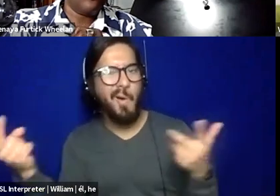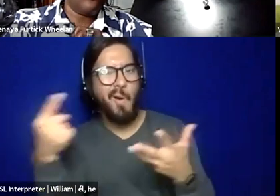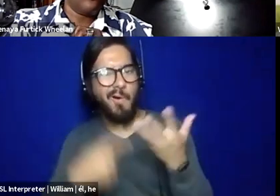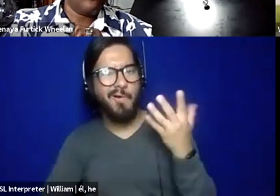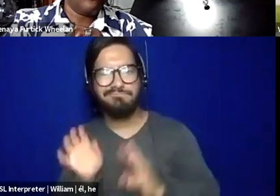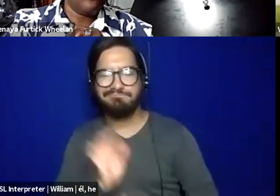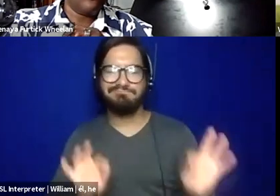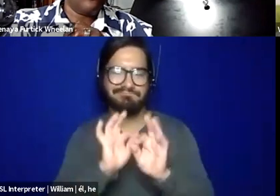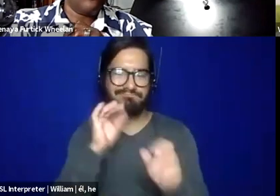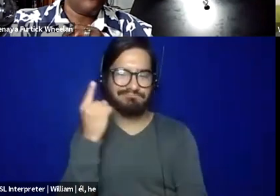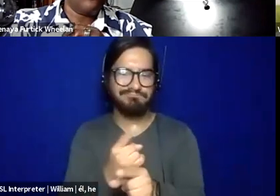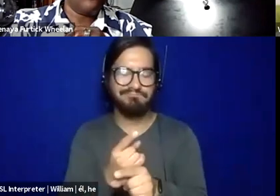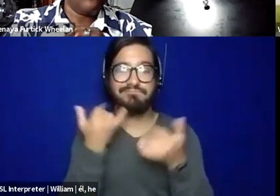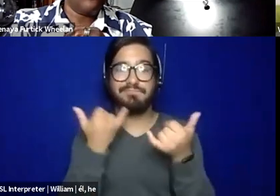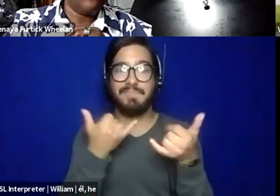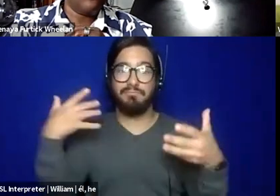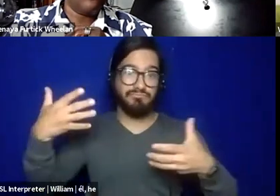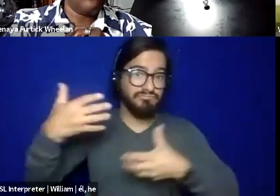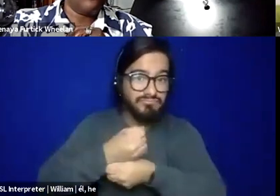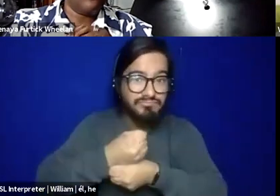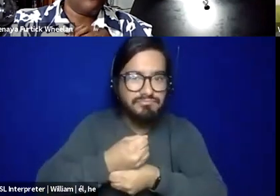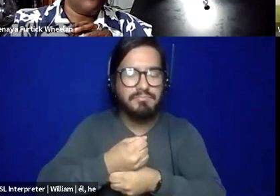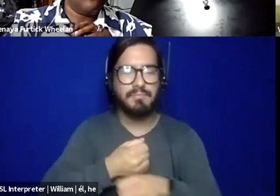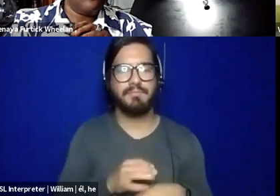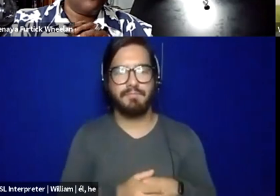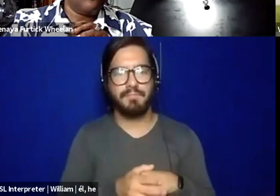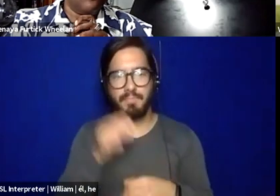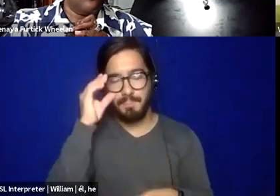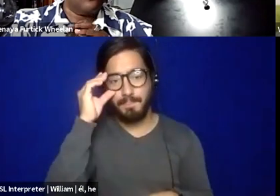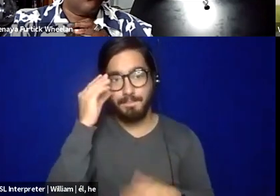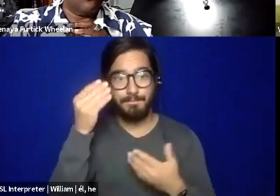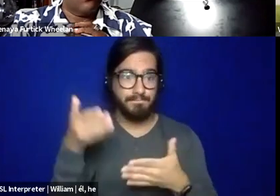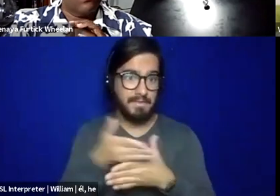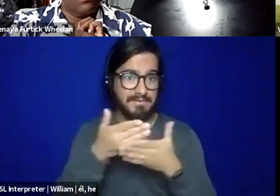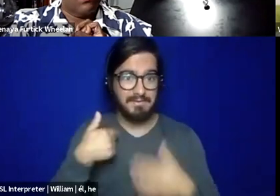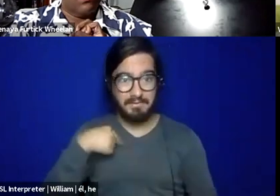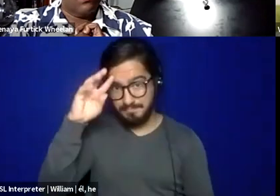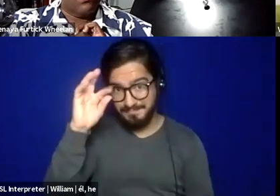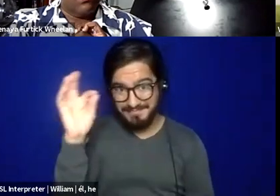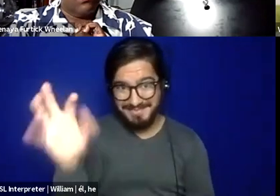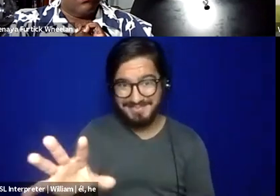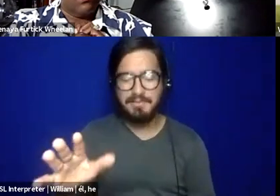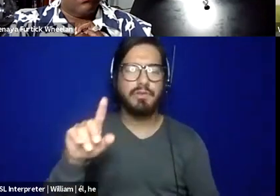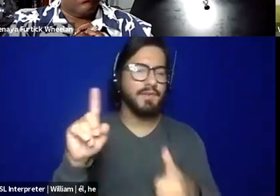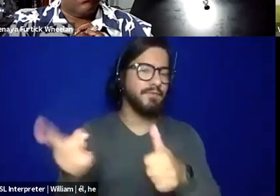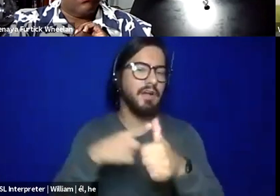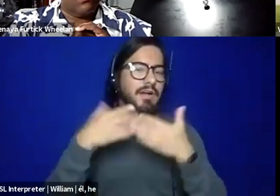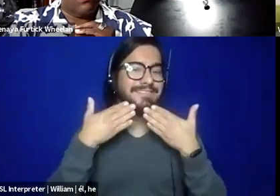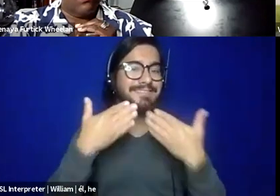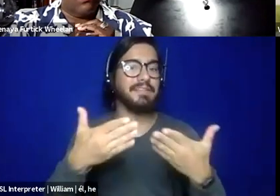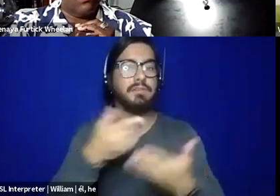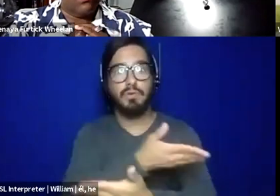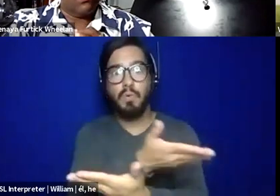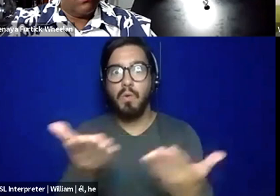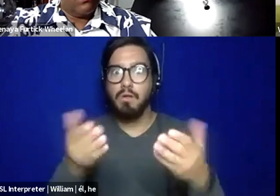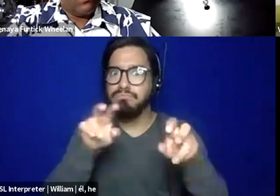Um, and as we wrap up, um, I I'd like to share a few of my thoughts first. Thank you so much to the amazing panelists.